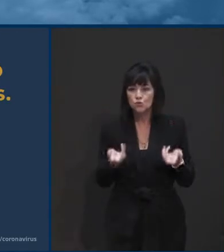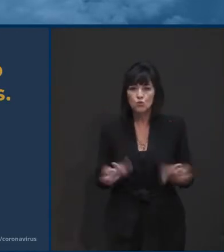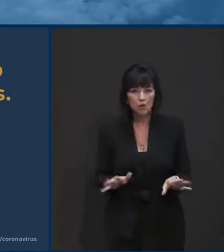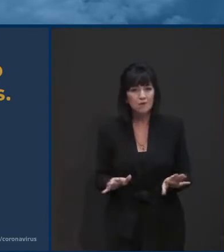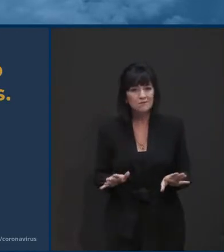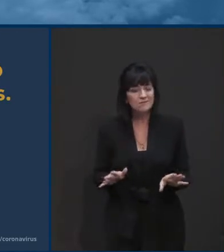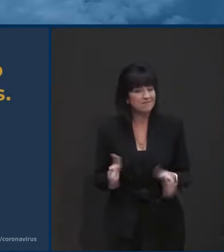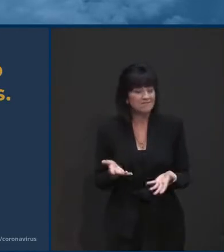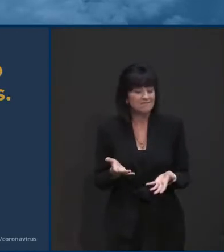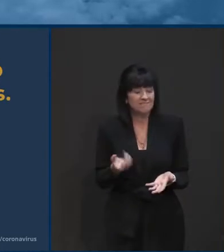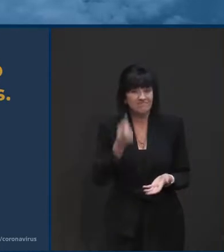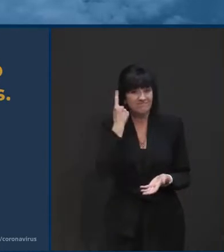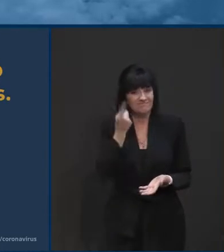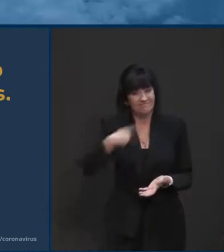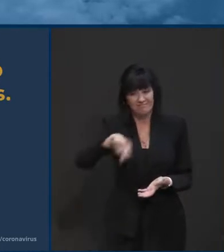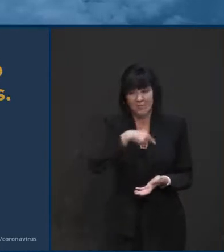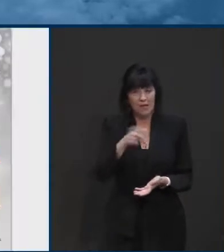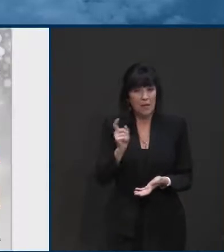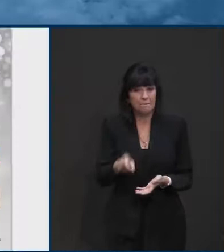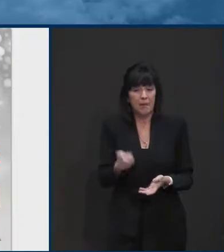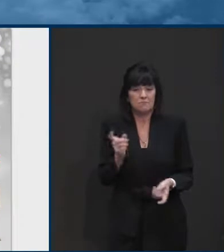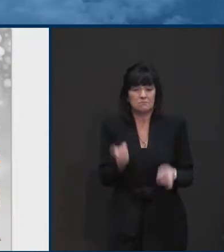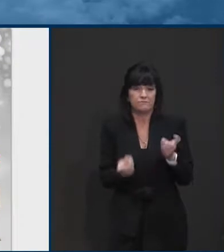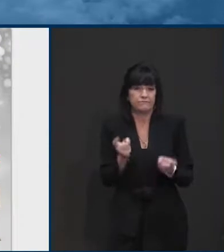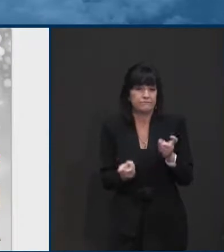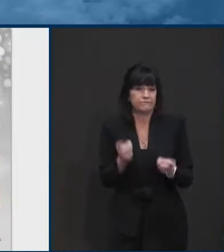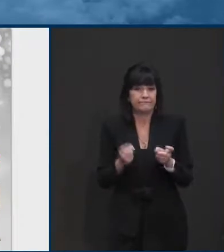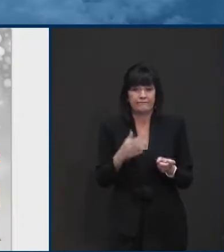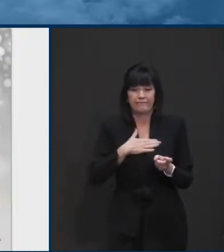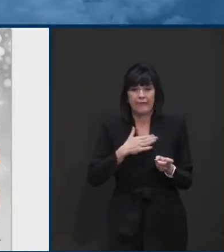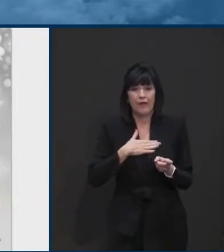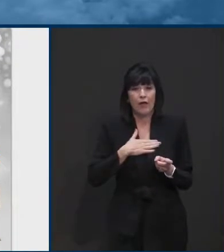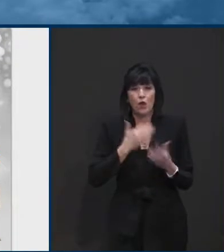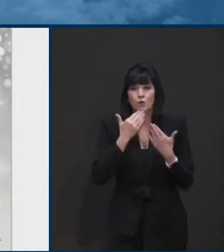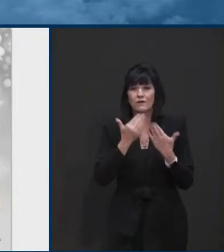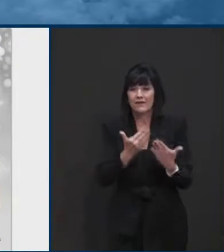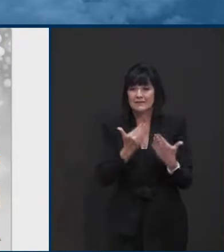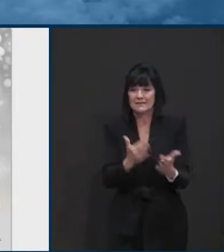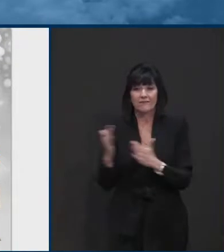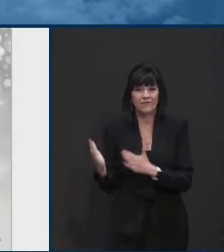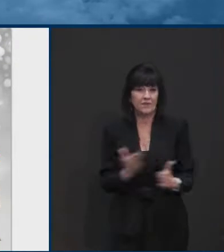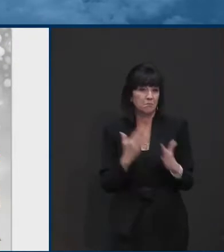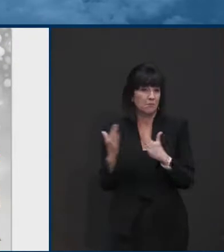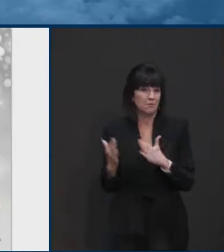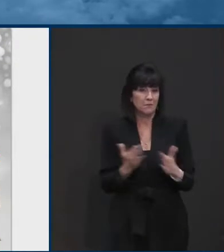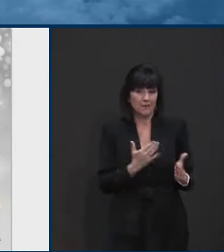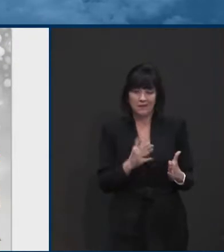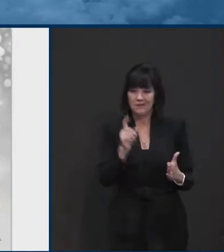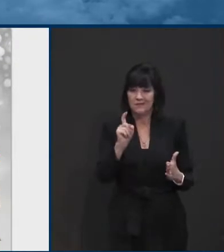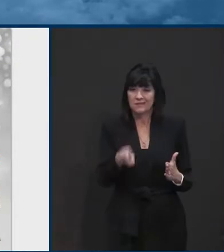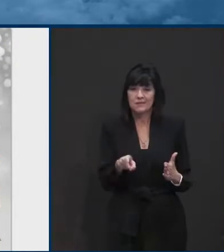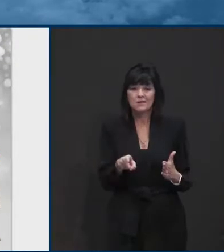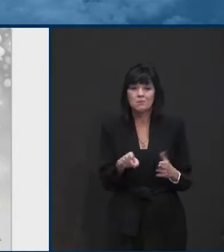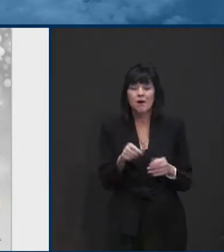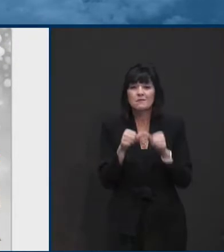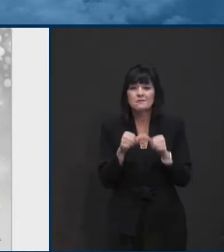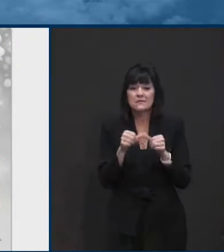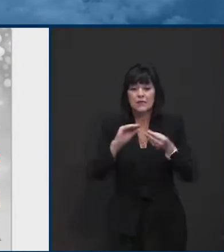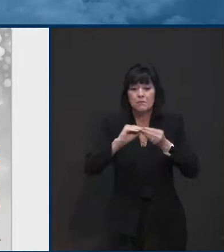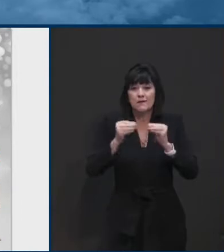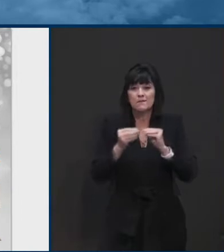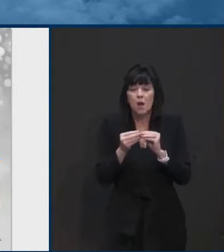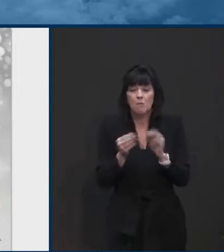by keeping our Thanksgiving celebrations small and local, limit the number of households, keep your distance,